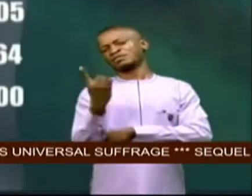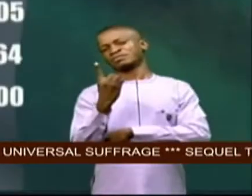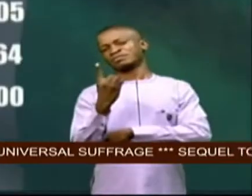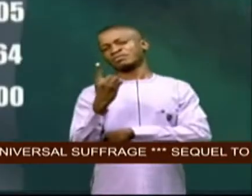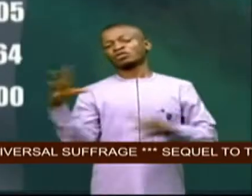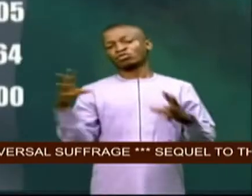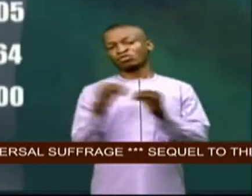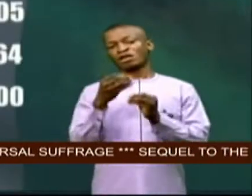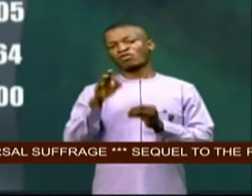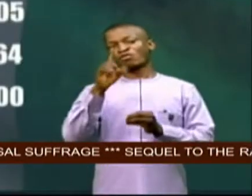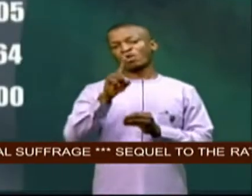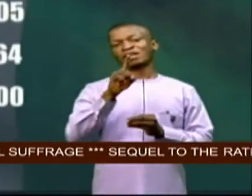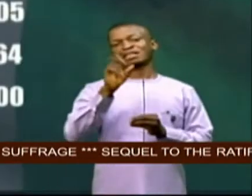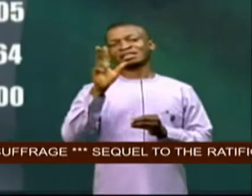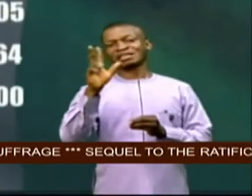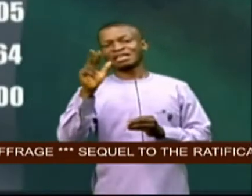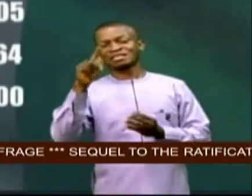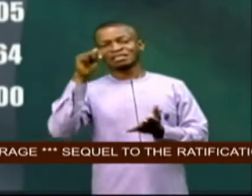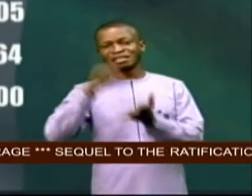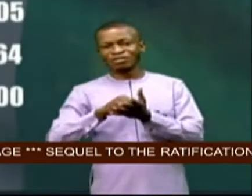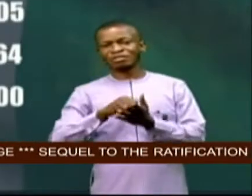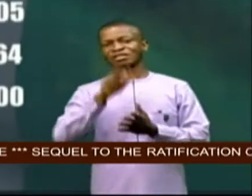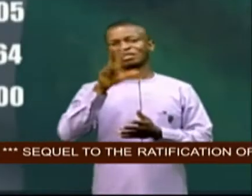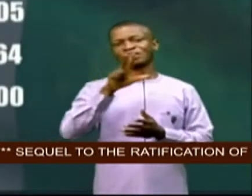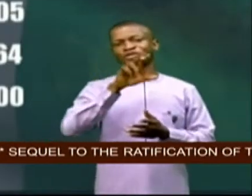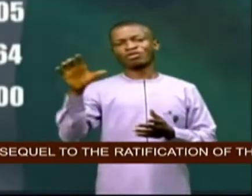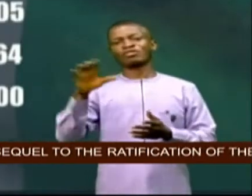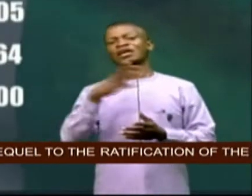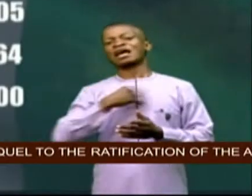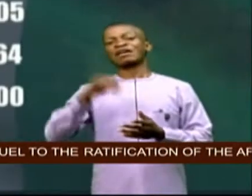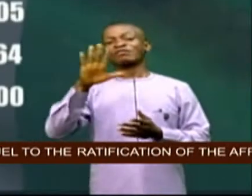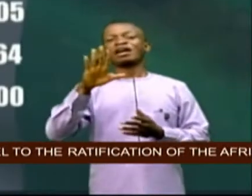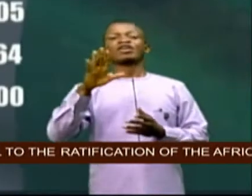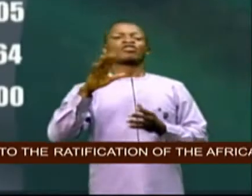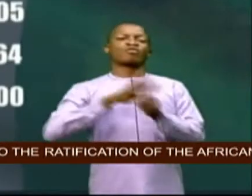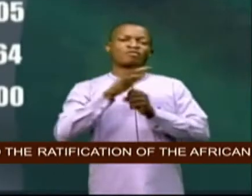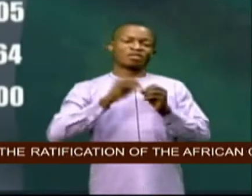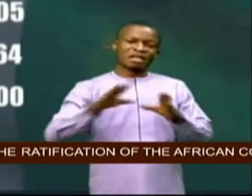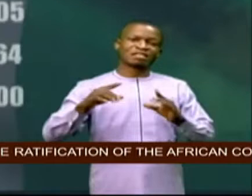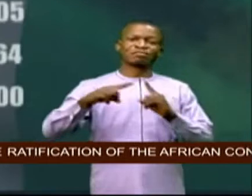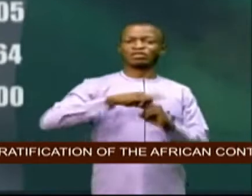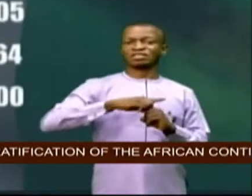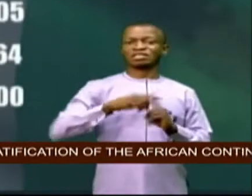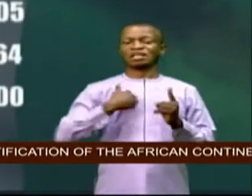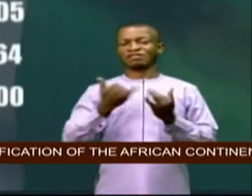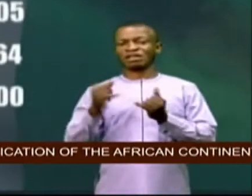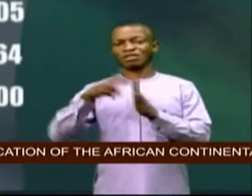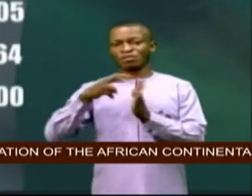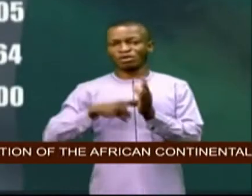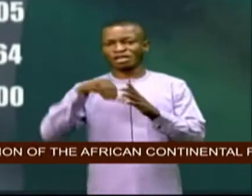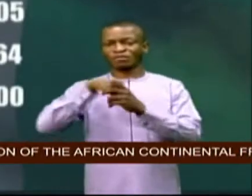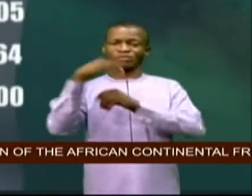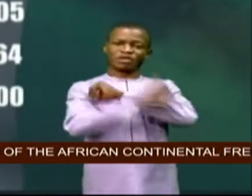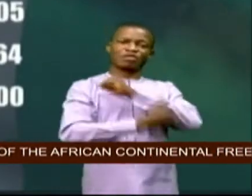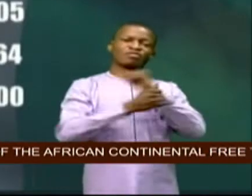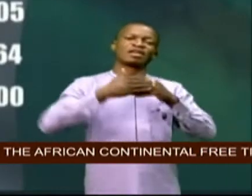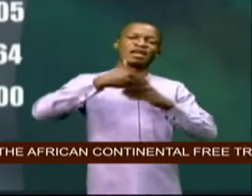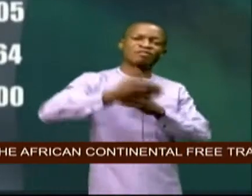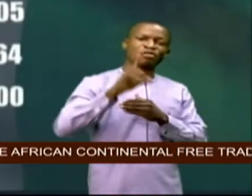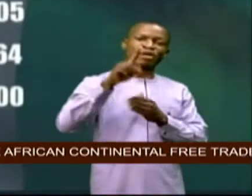total of 113 305 covet 19 infections have now been reported in the country after